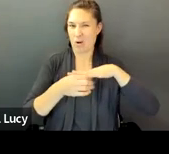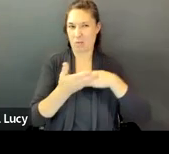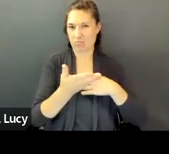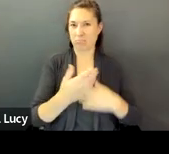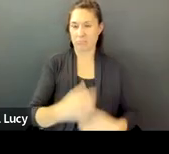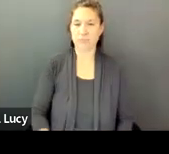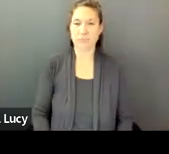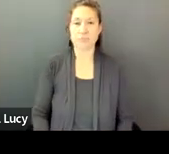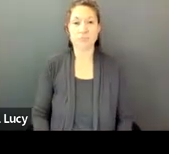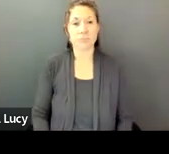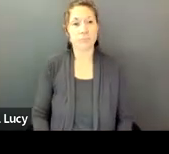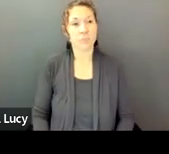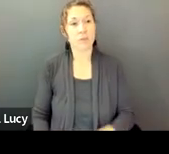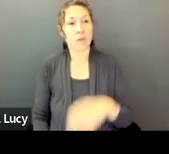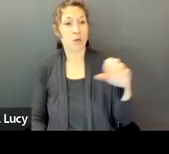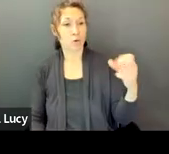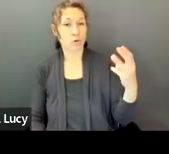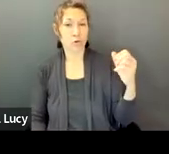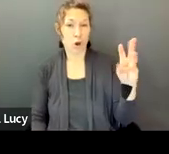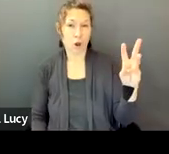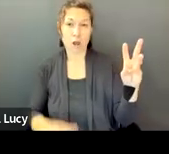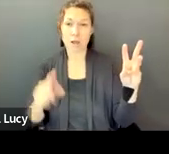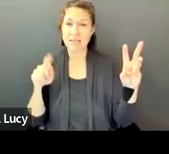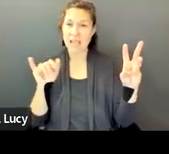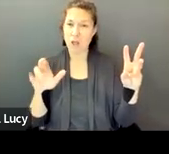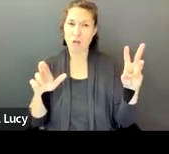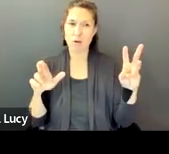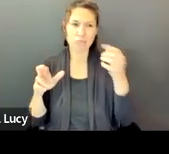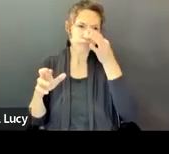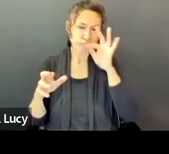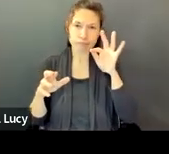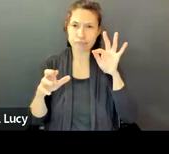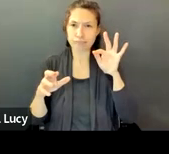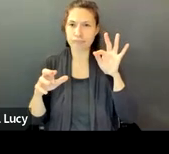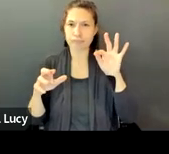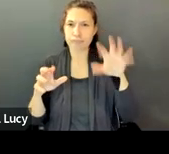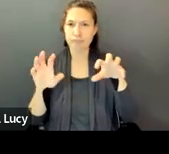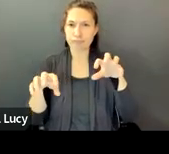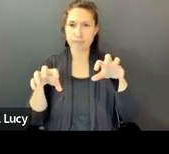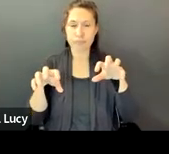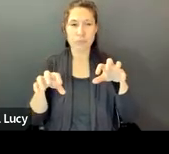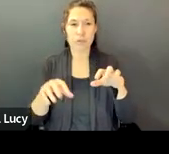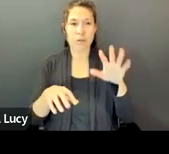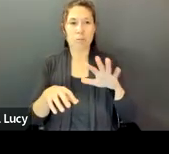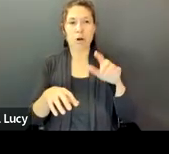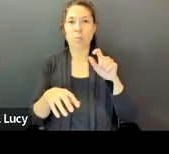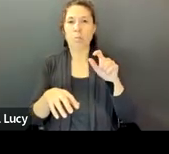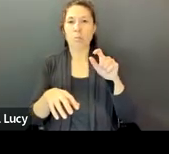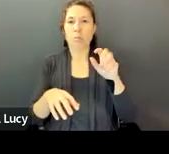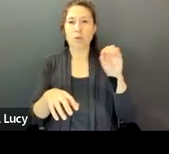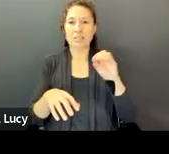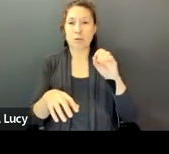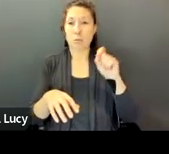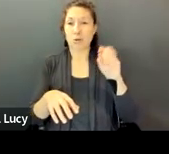you'll see that the Shaw and Taylor are close to one another, about 0.6 miles away from each other.